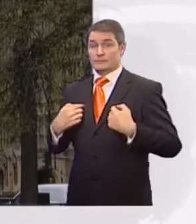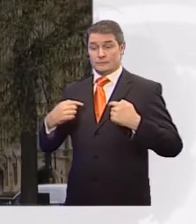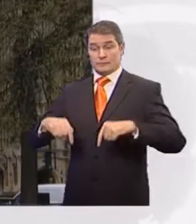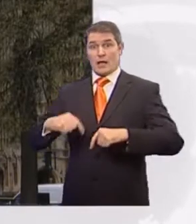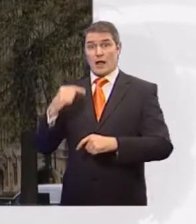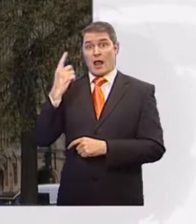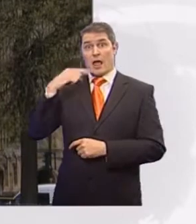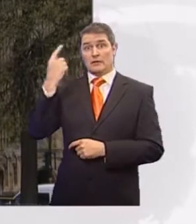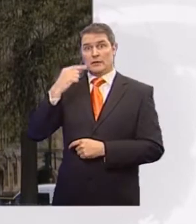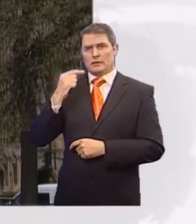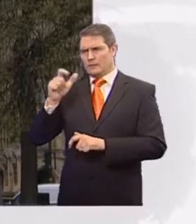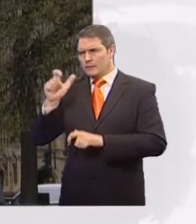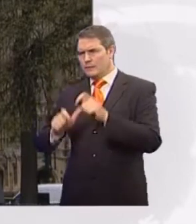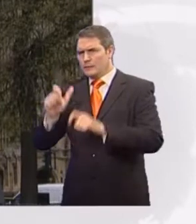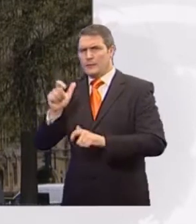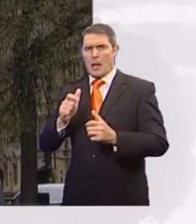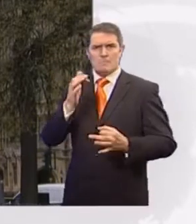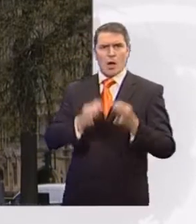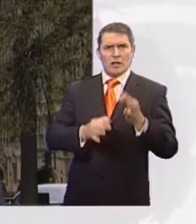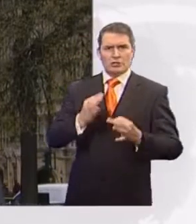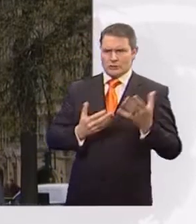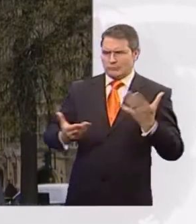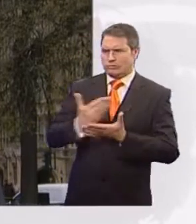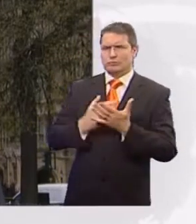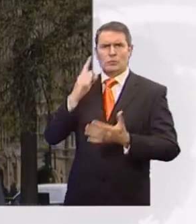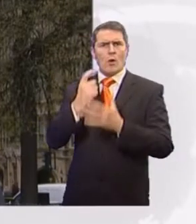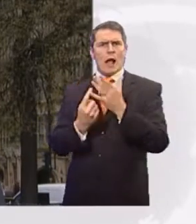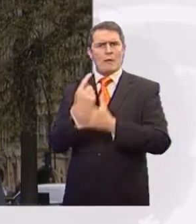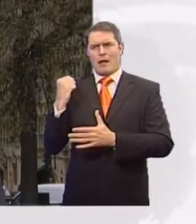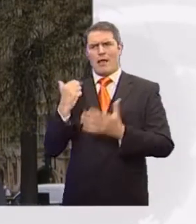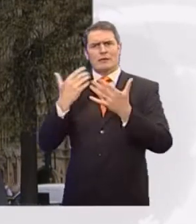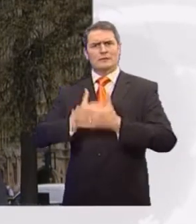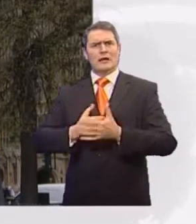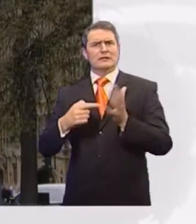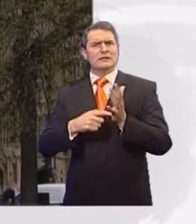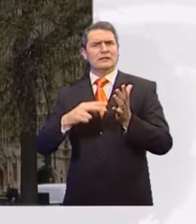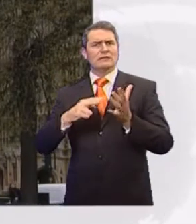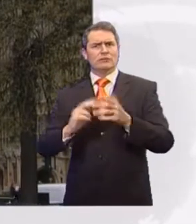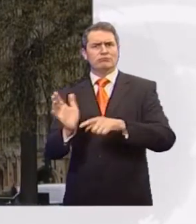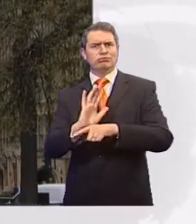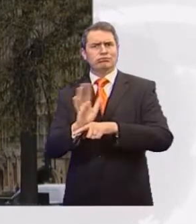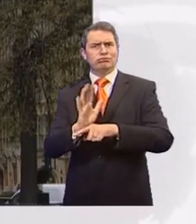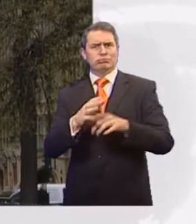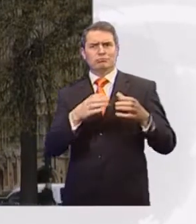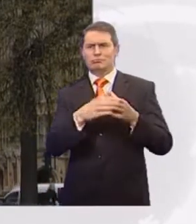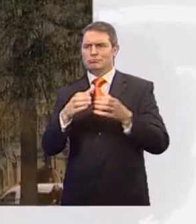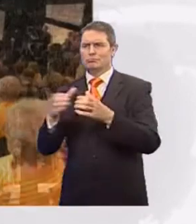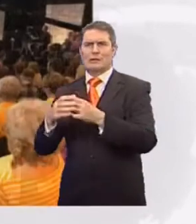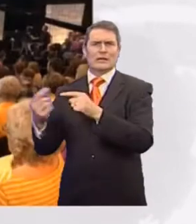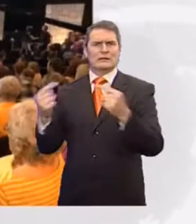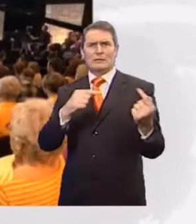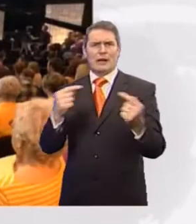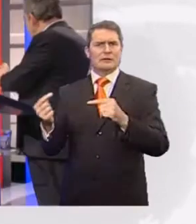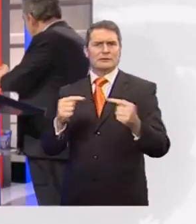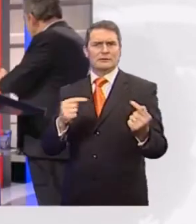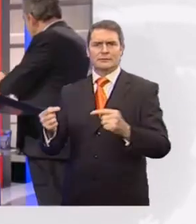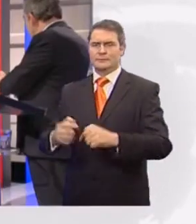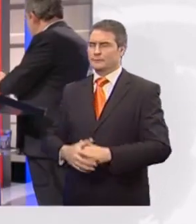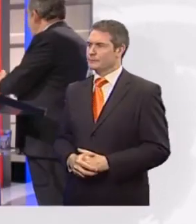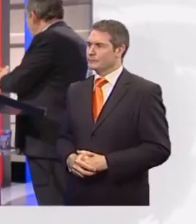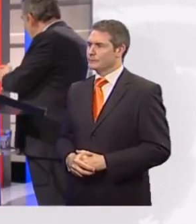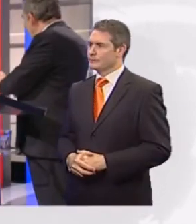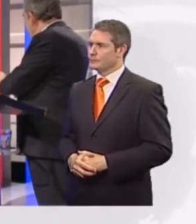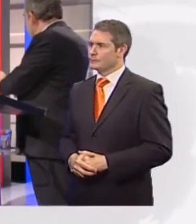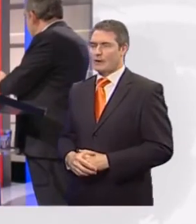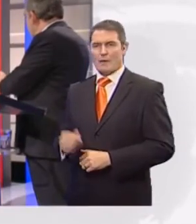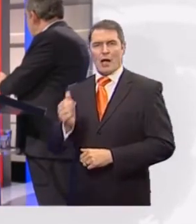where pundits and politicians are still mulling over last night's prime ministerial debate. Almost people tuned